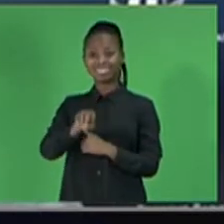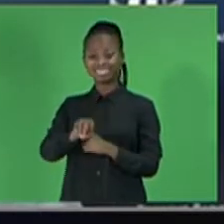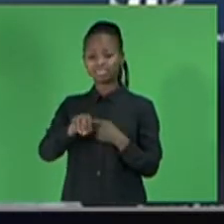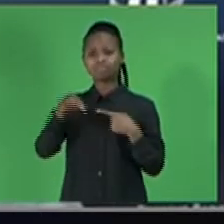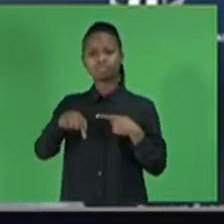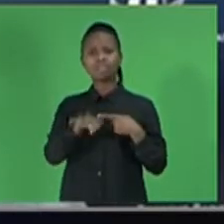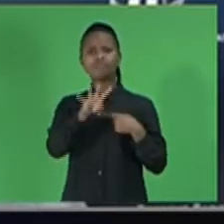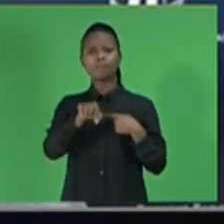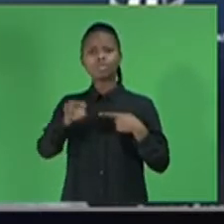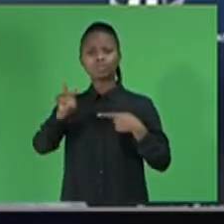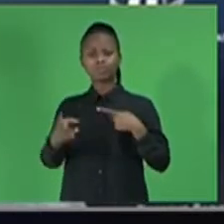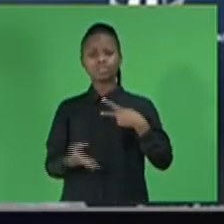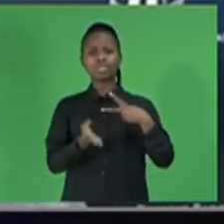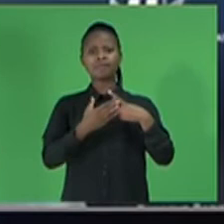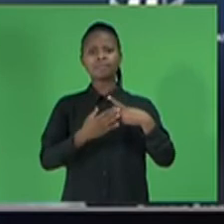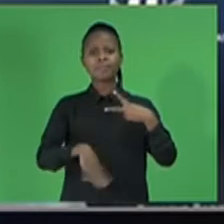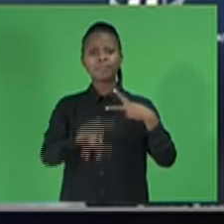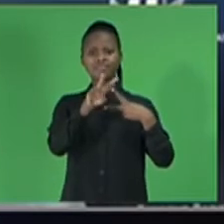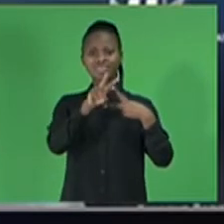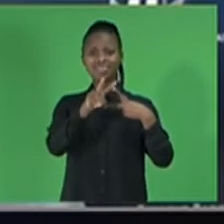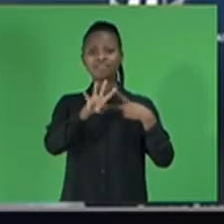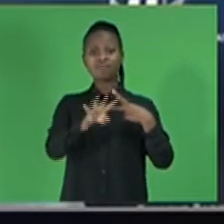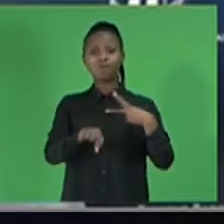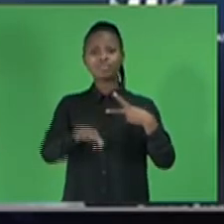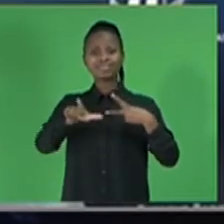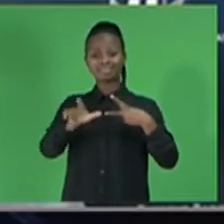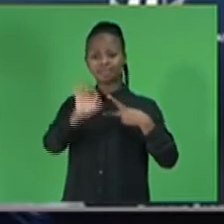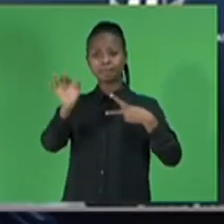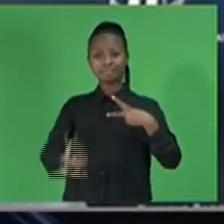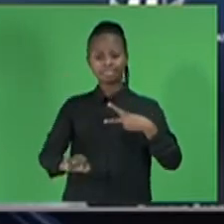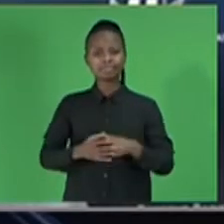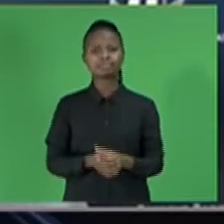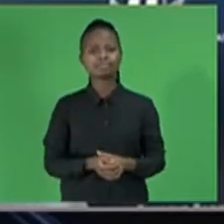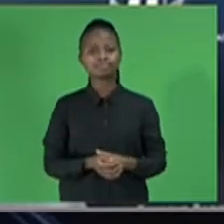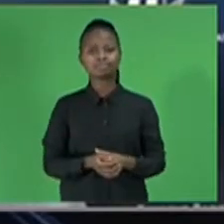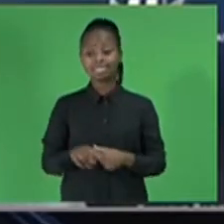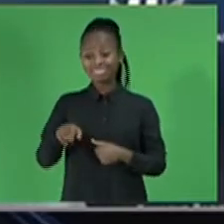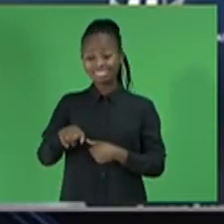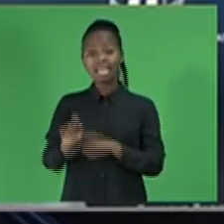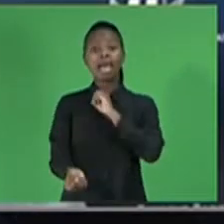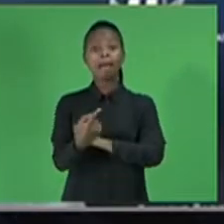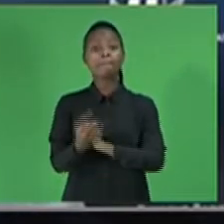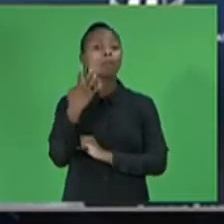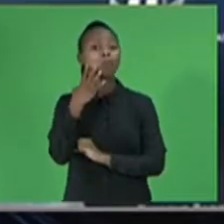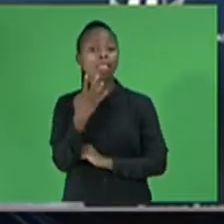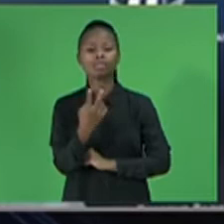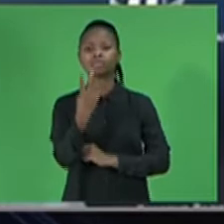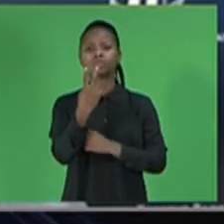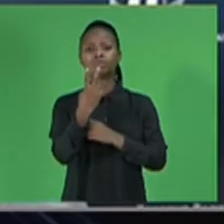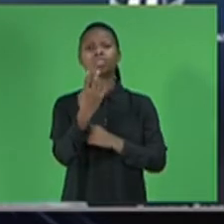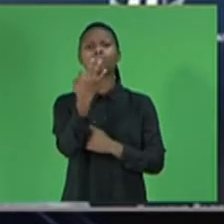quarter. The outcomes reflect better sectoral growth performances and robust terms of trade.